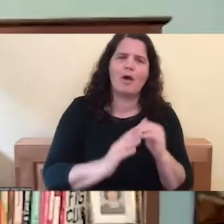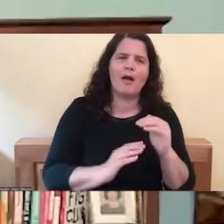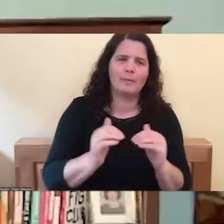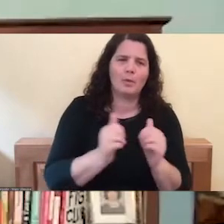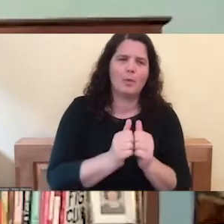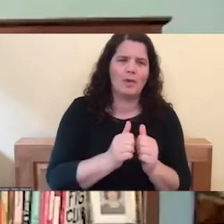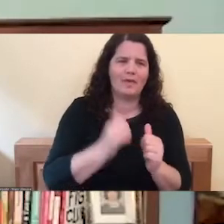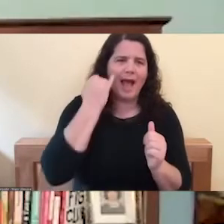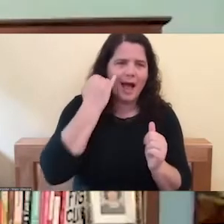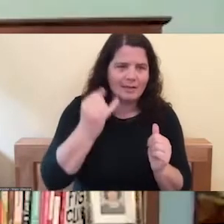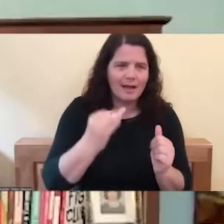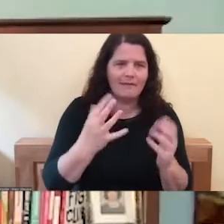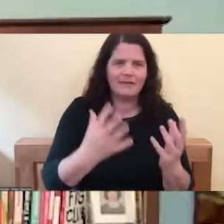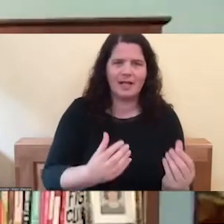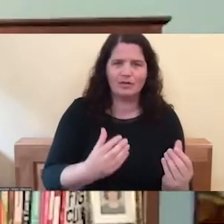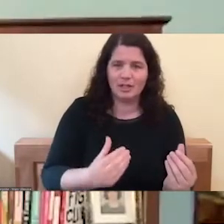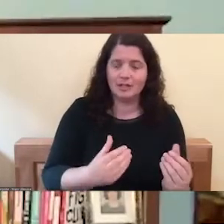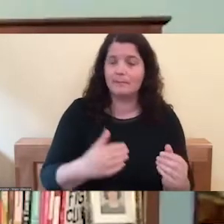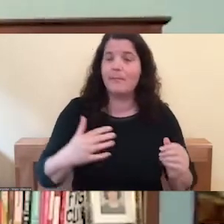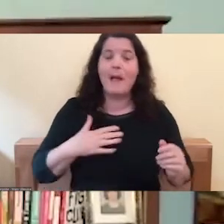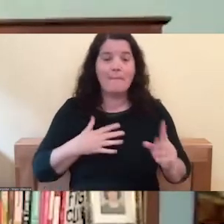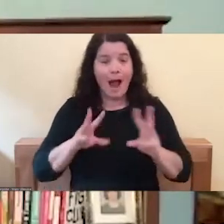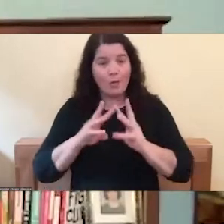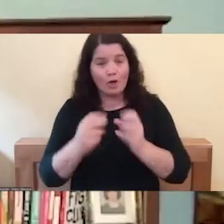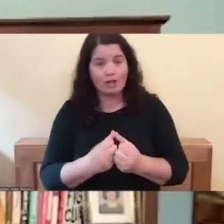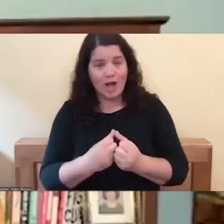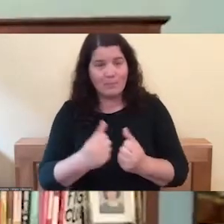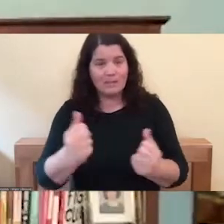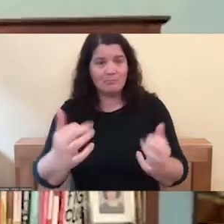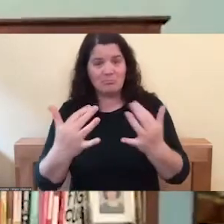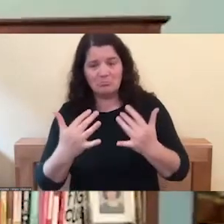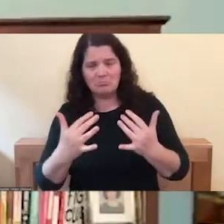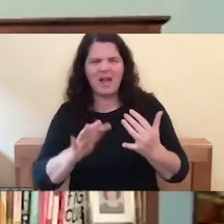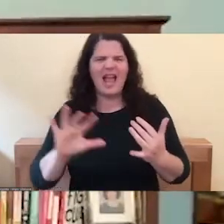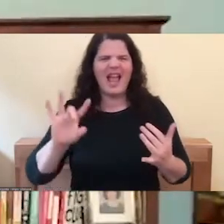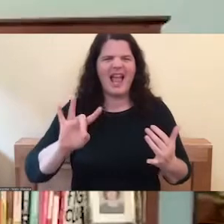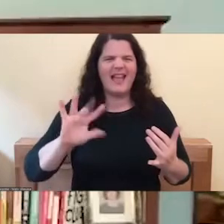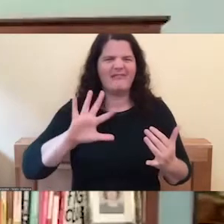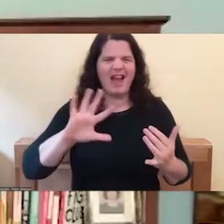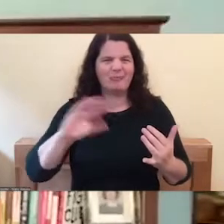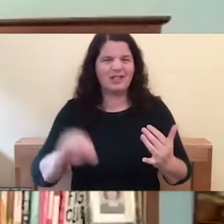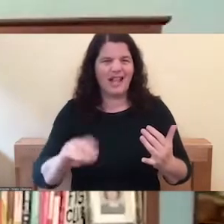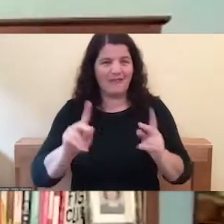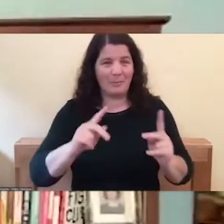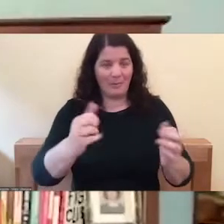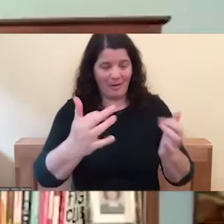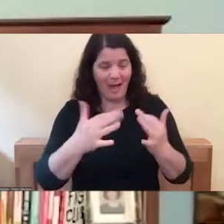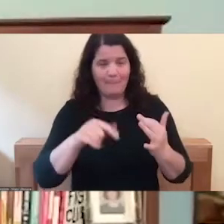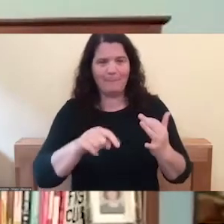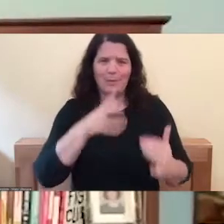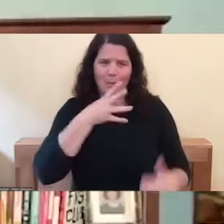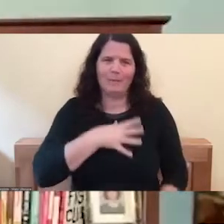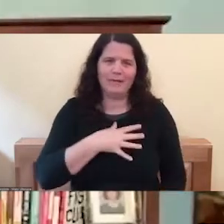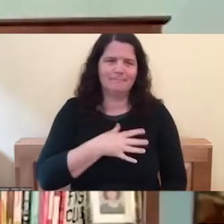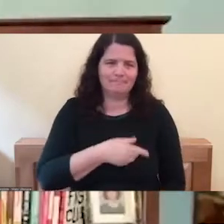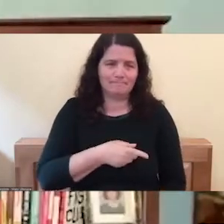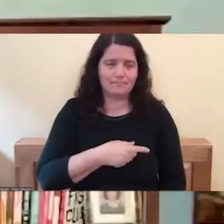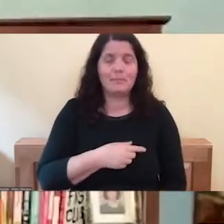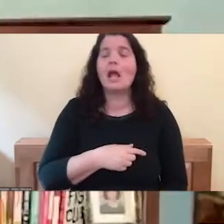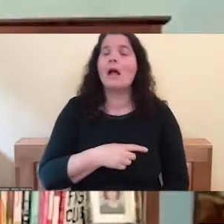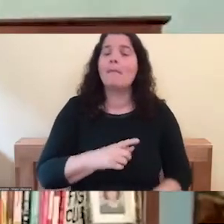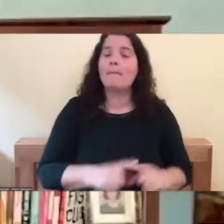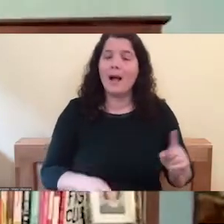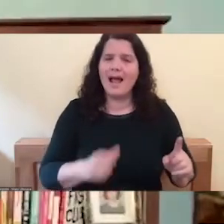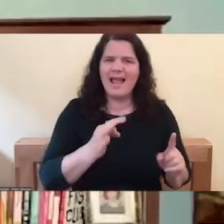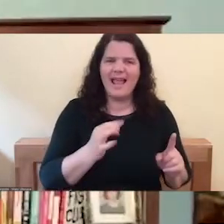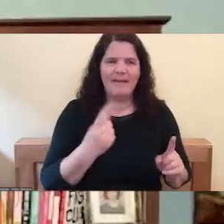are women. But if women, especially starting in girlhood, if they're too fierce, or if they get angry, or if they have that really